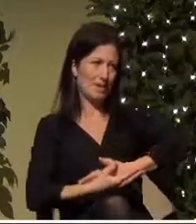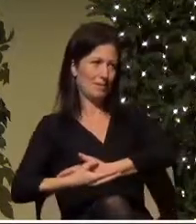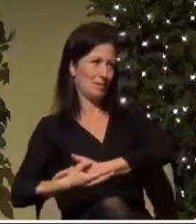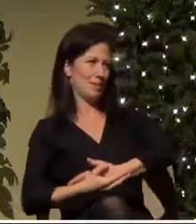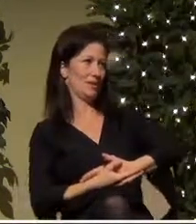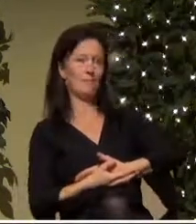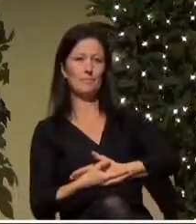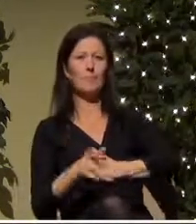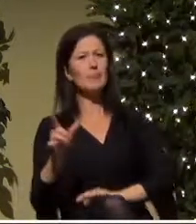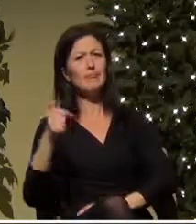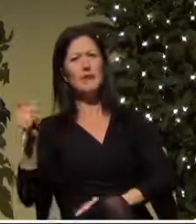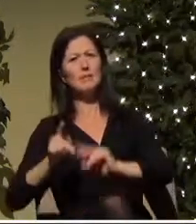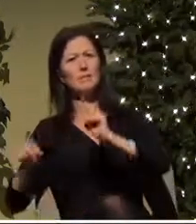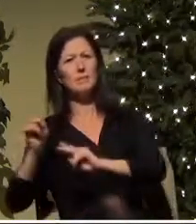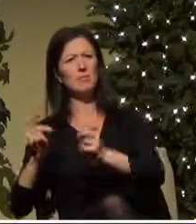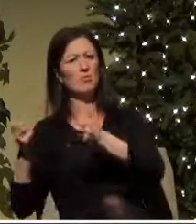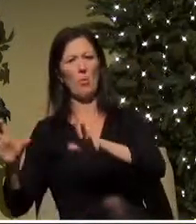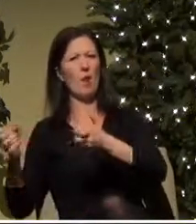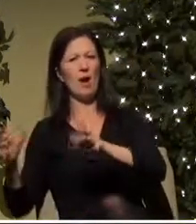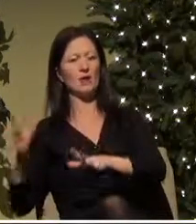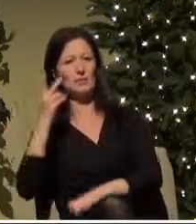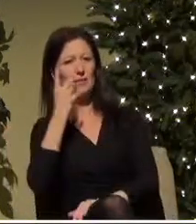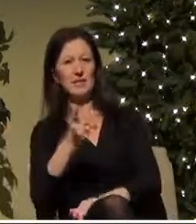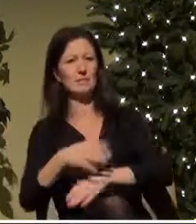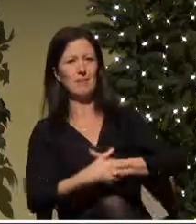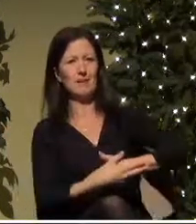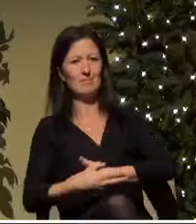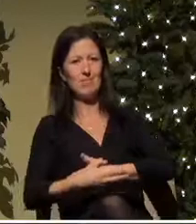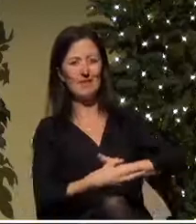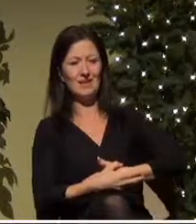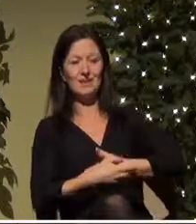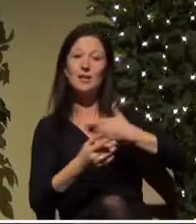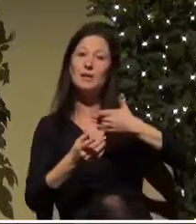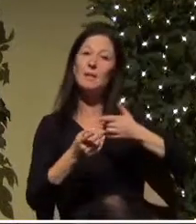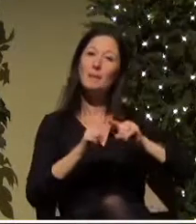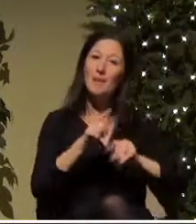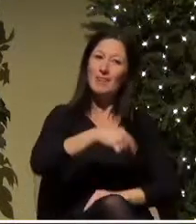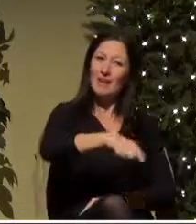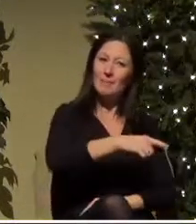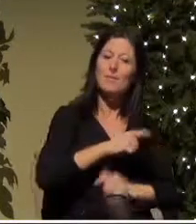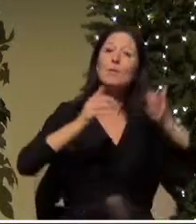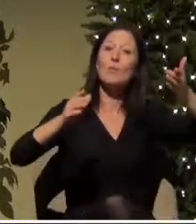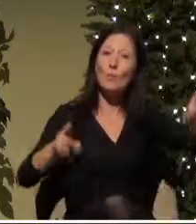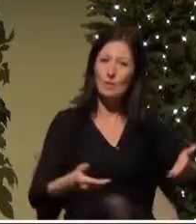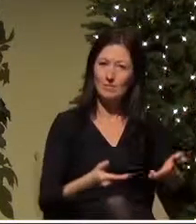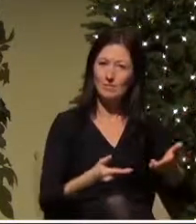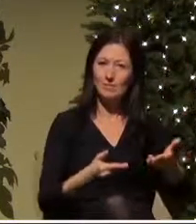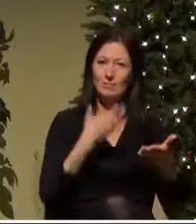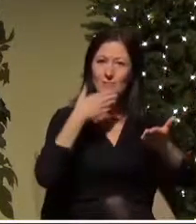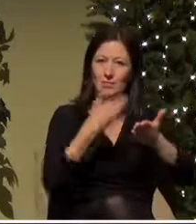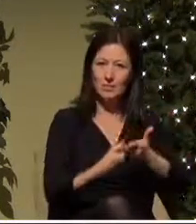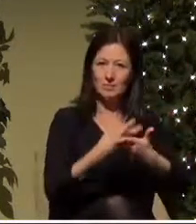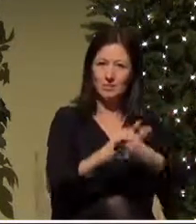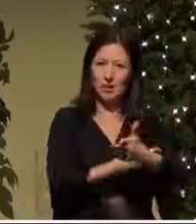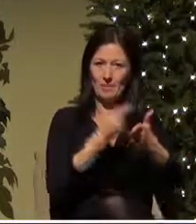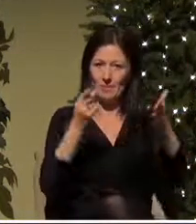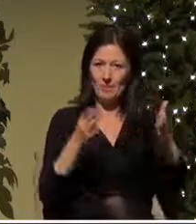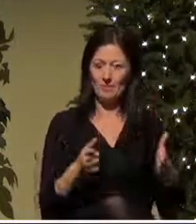else wanted to see to welcome the good shepherd the true descendant of David